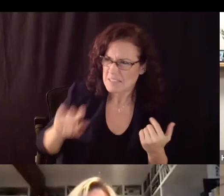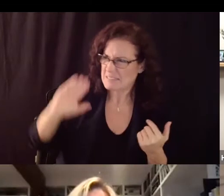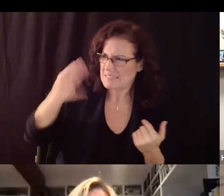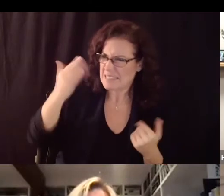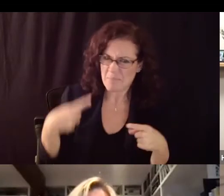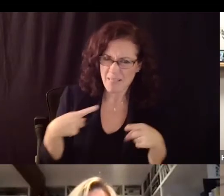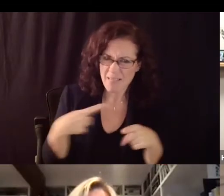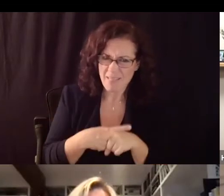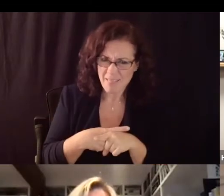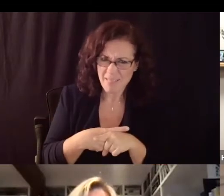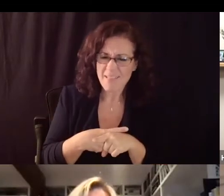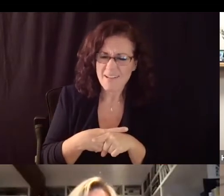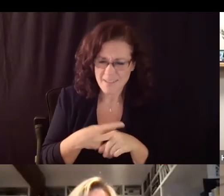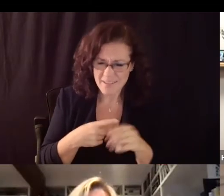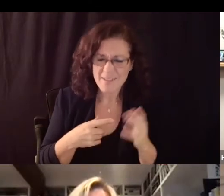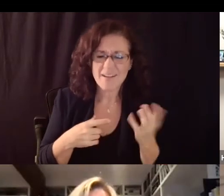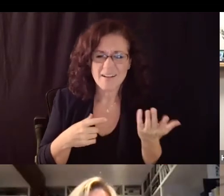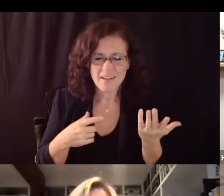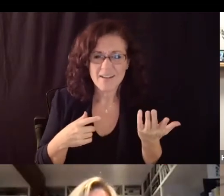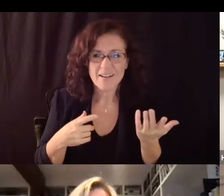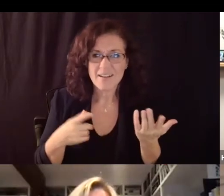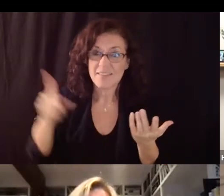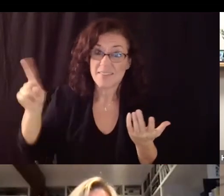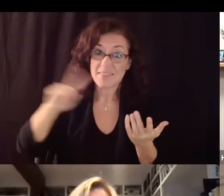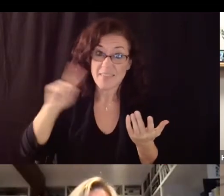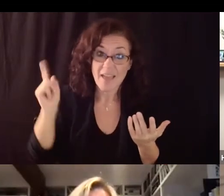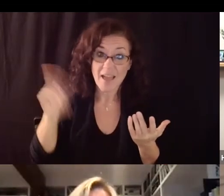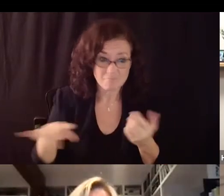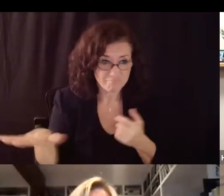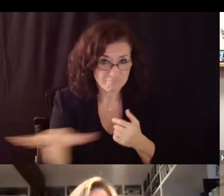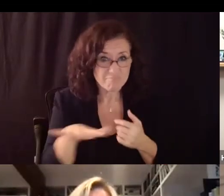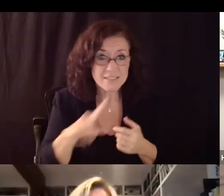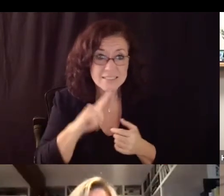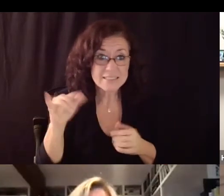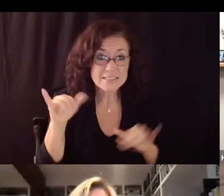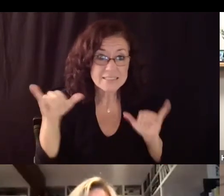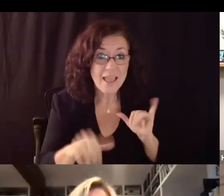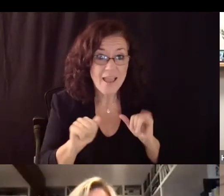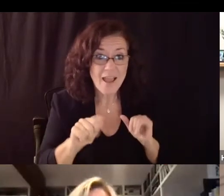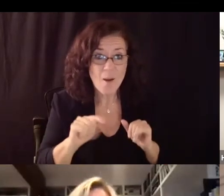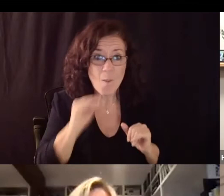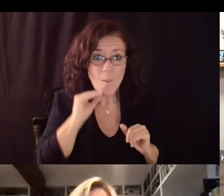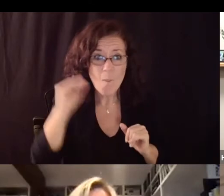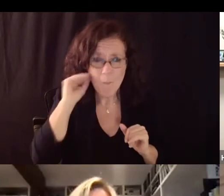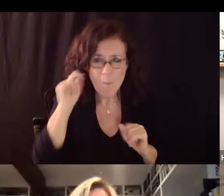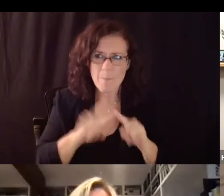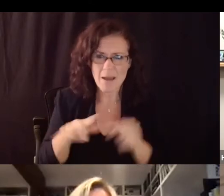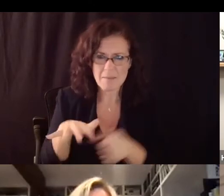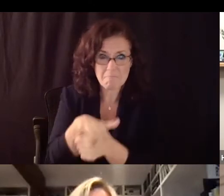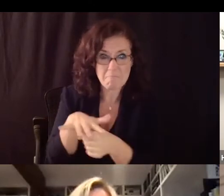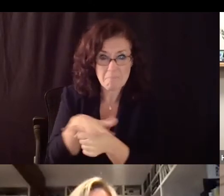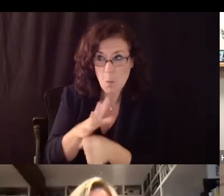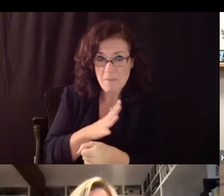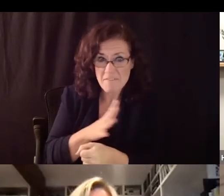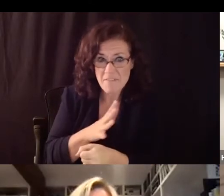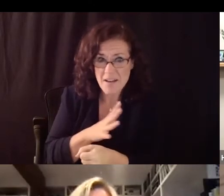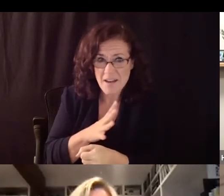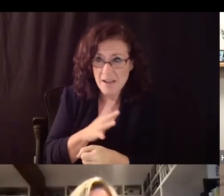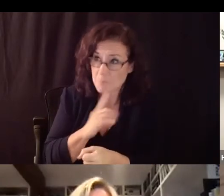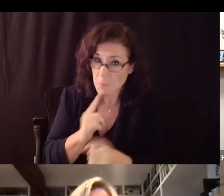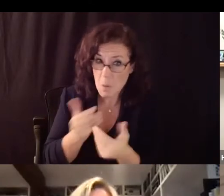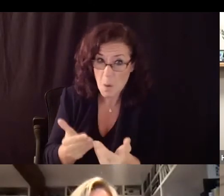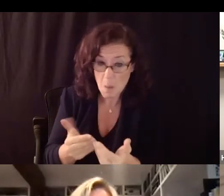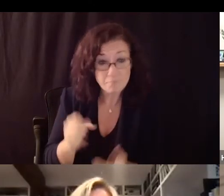can you know that they take stay at home and then also there's a rate with regards to us being able to get back under this new initiative and then